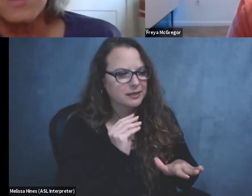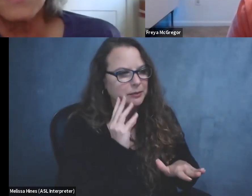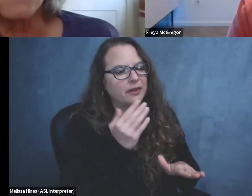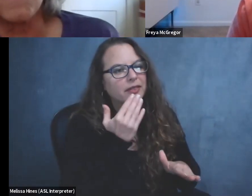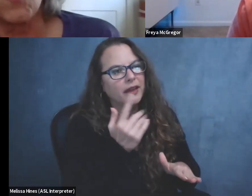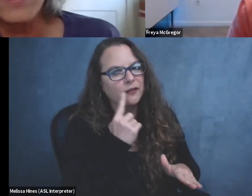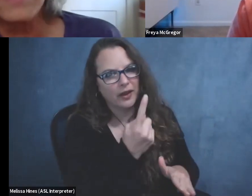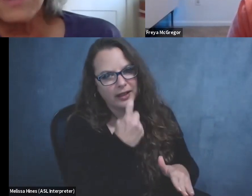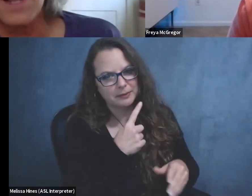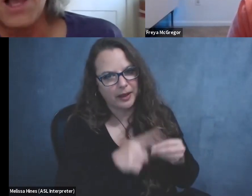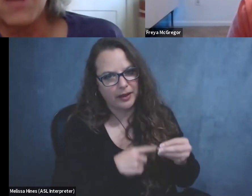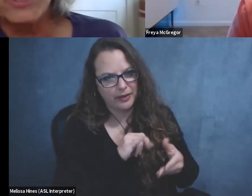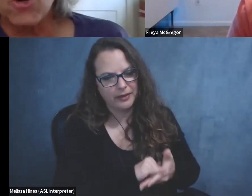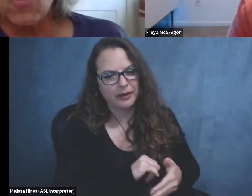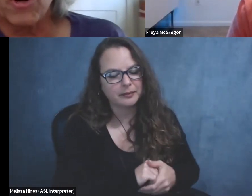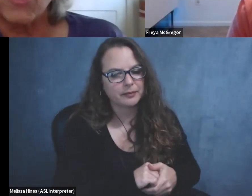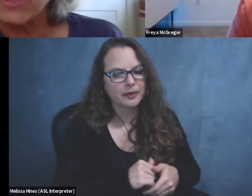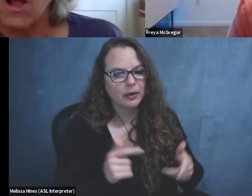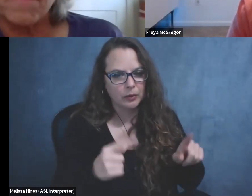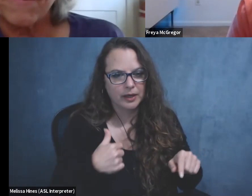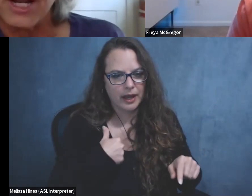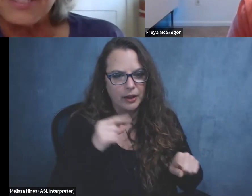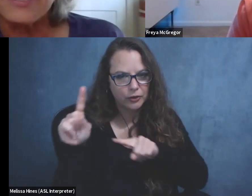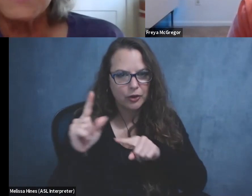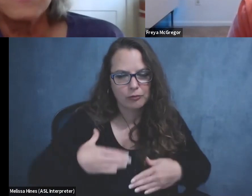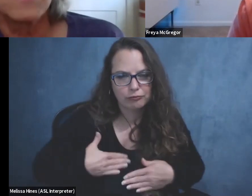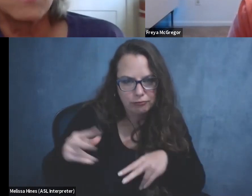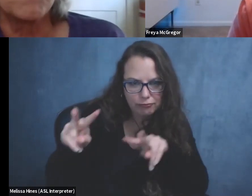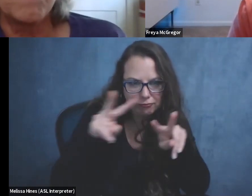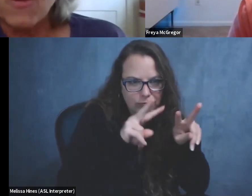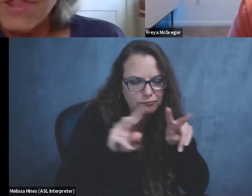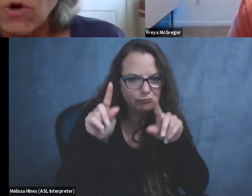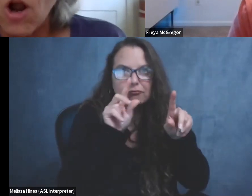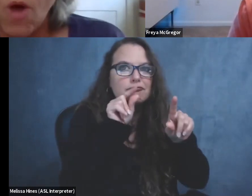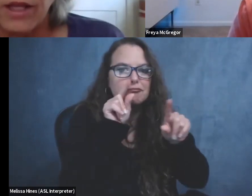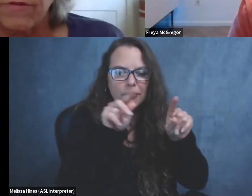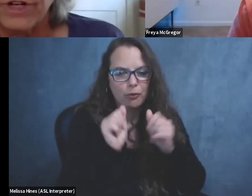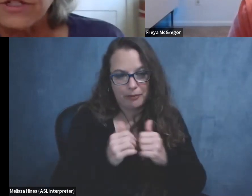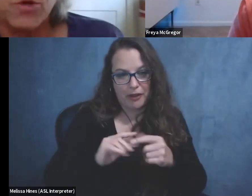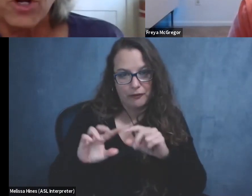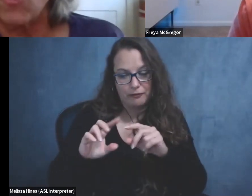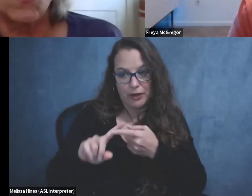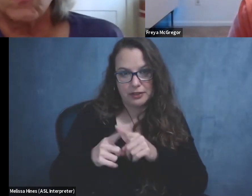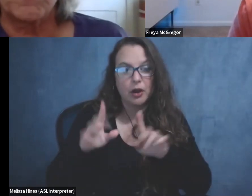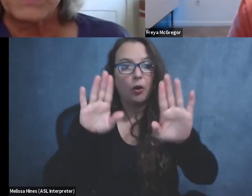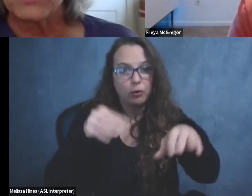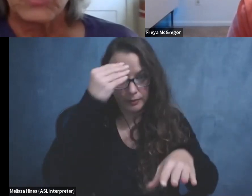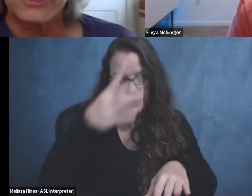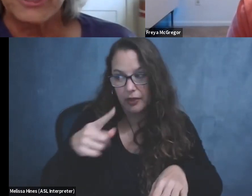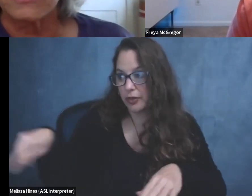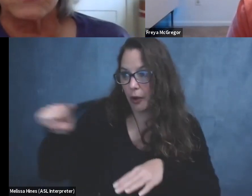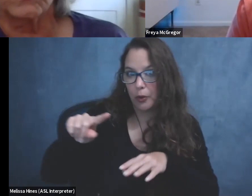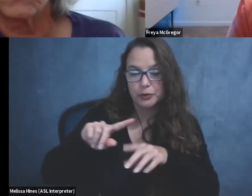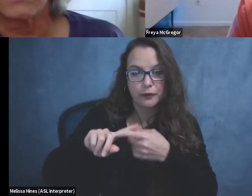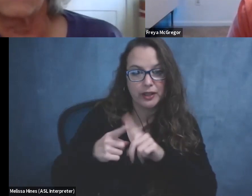um, when I would go birding with all of my friends, um, by the way, they were all walking friends. There were no people